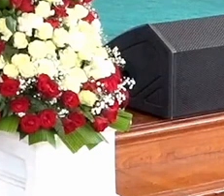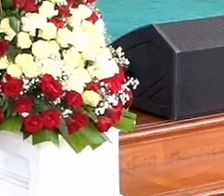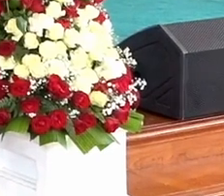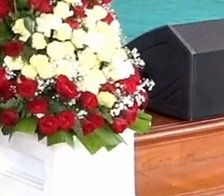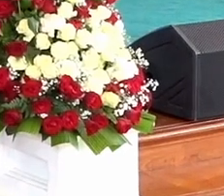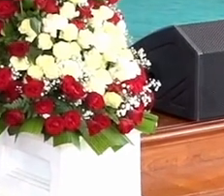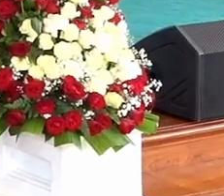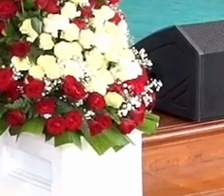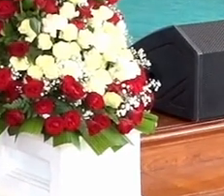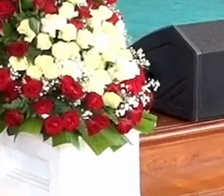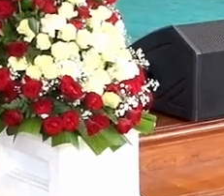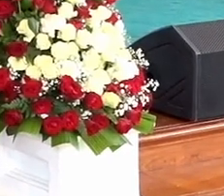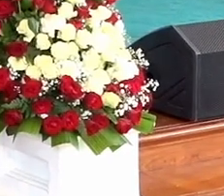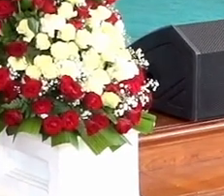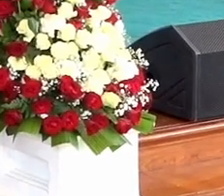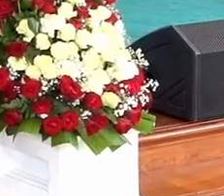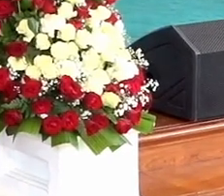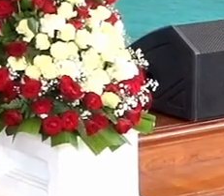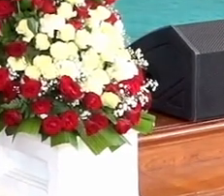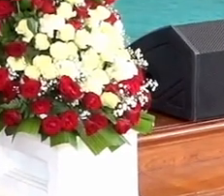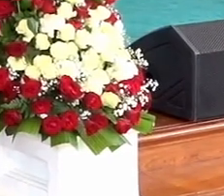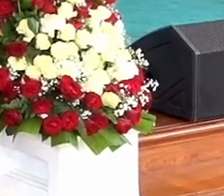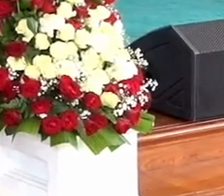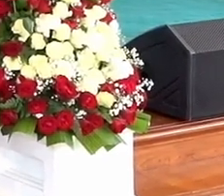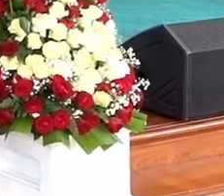Let me end this message by saying something here, my friends.